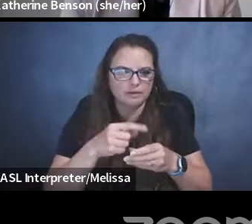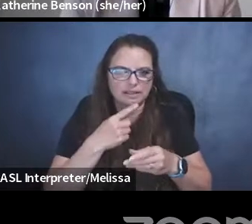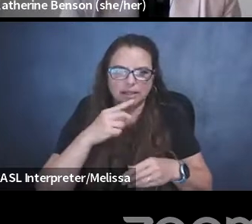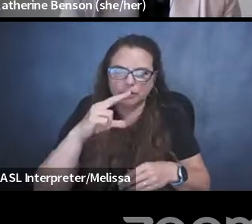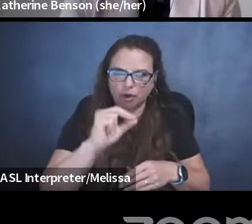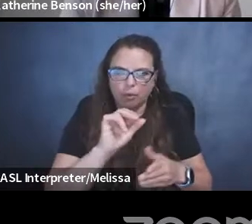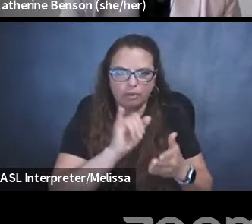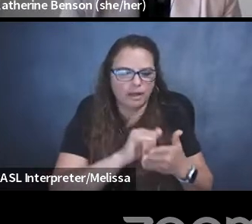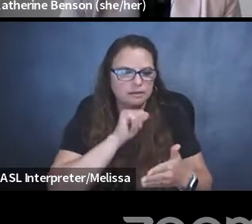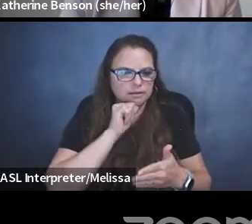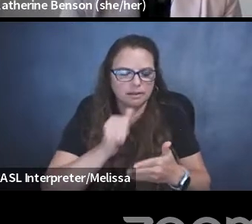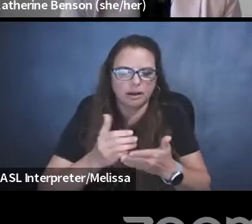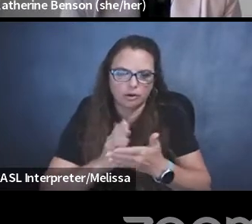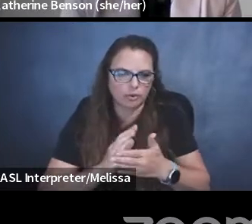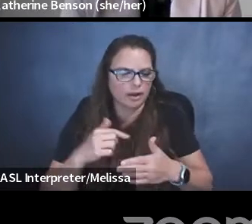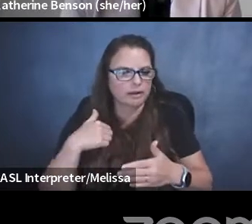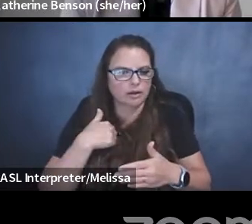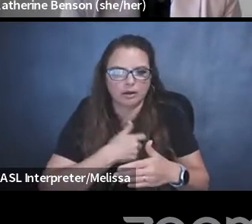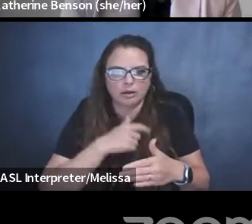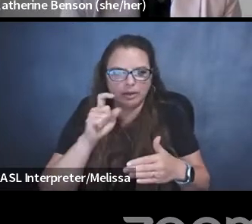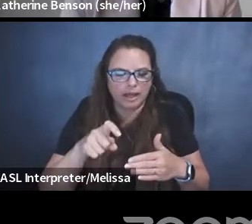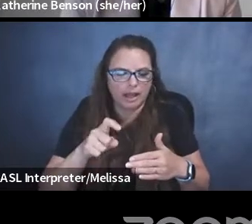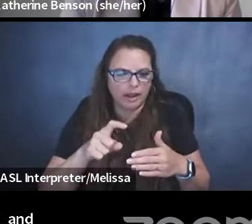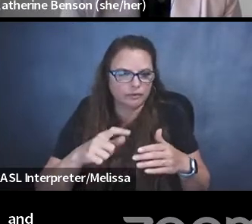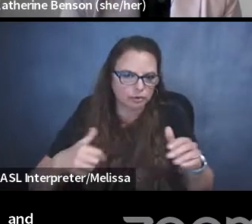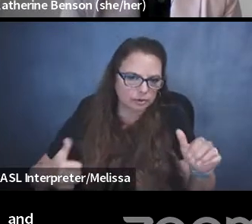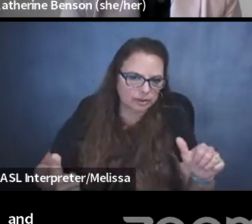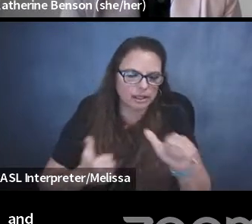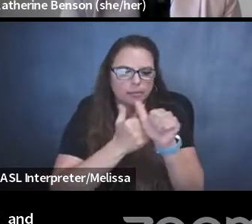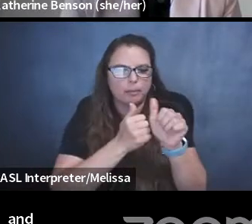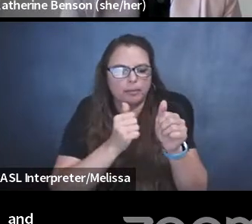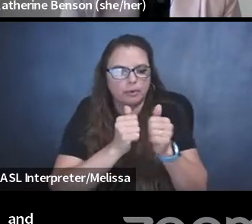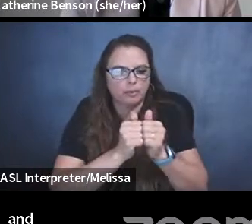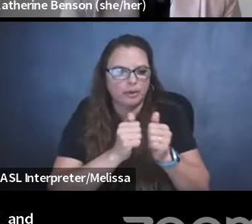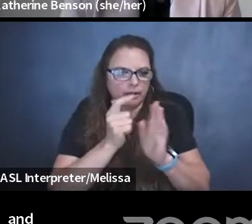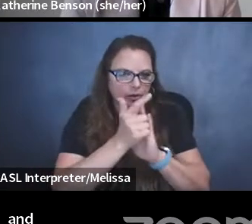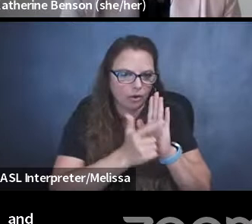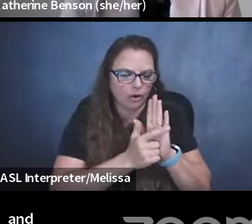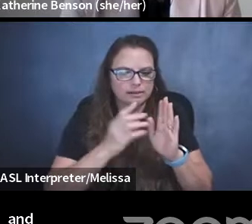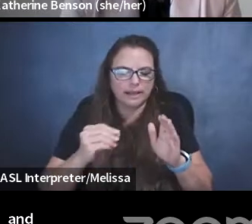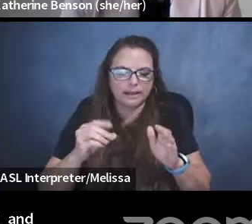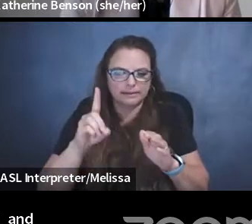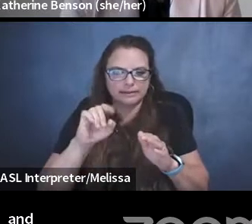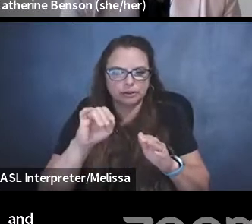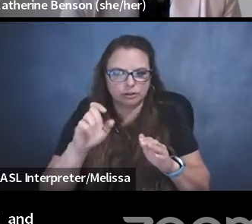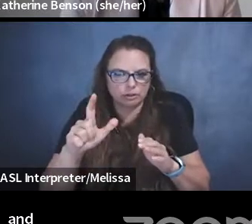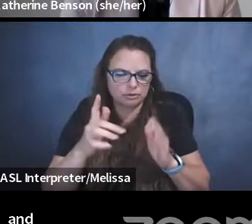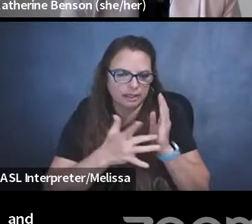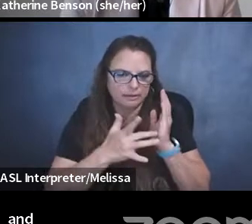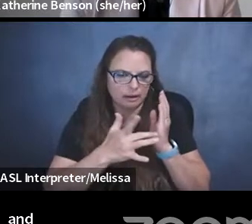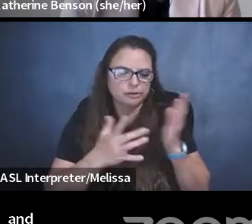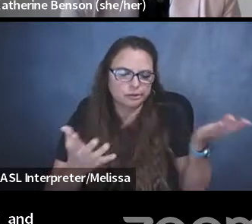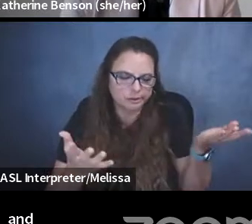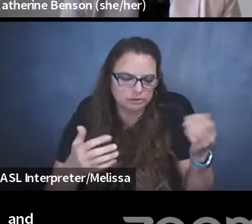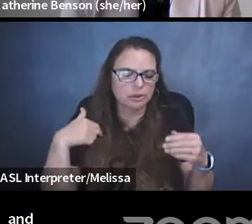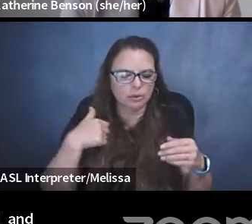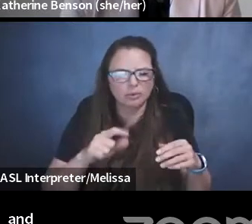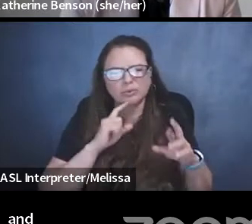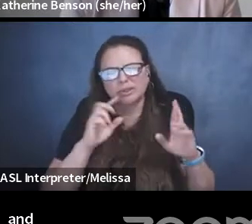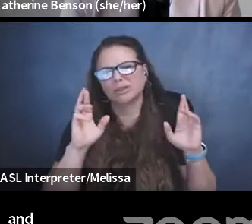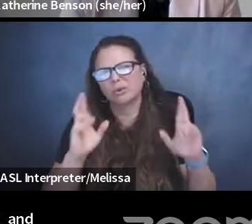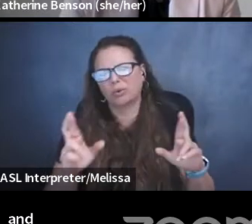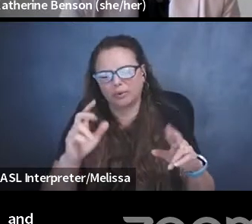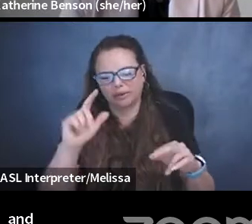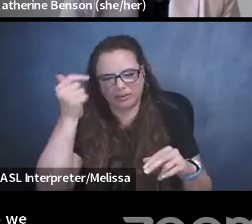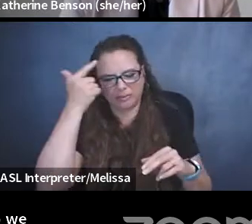it's time to modernize our laws and keep up with our digital technology. So we just really hope that the government